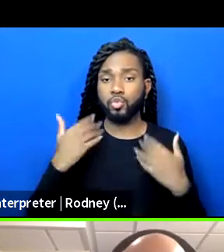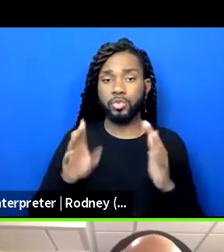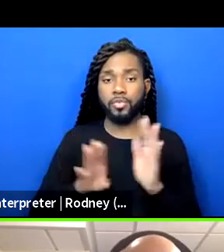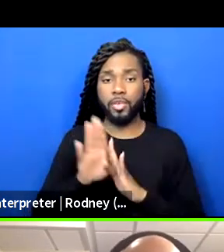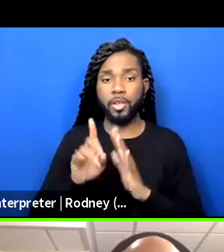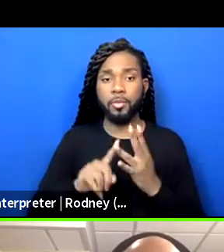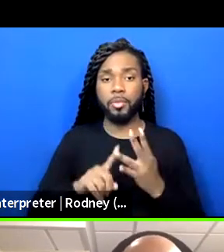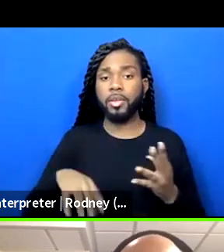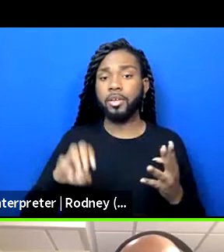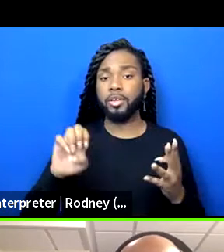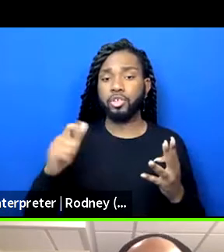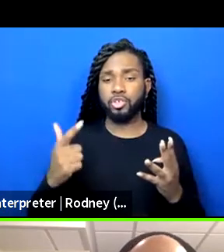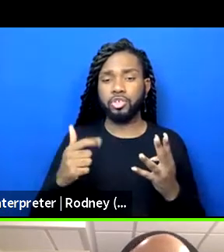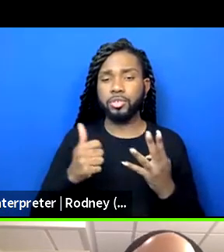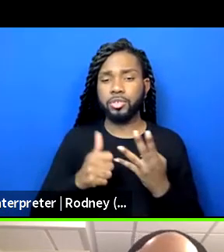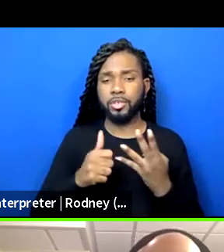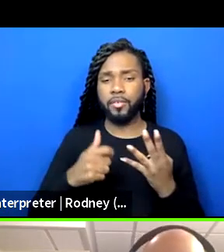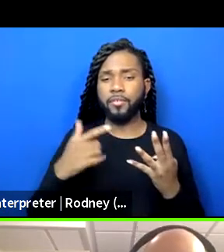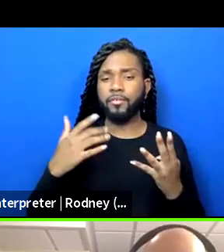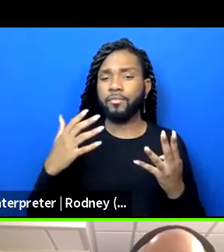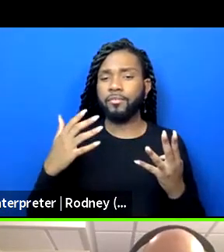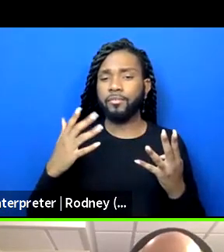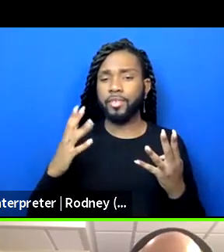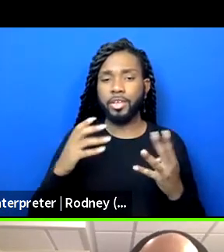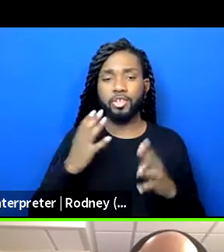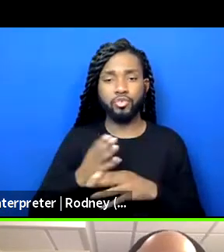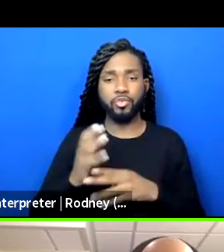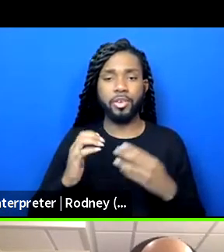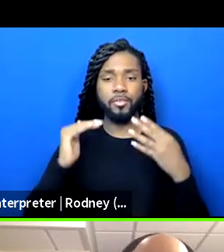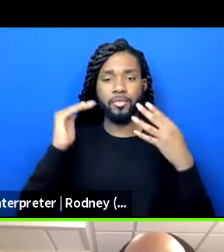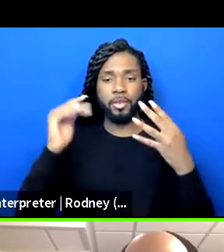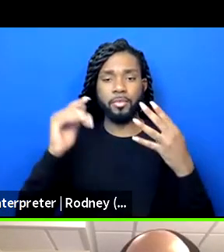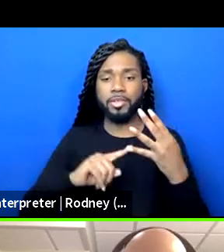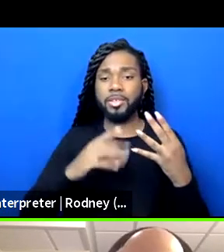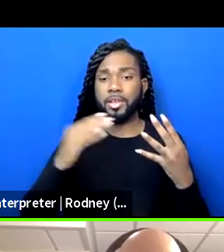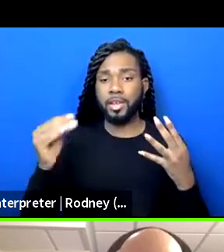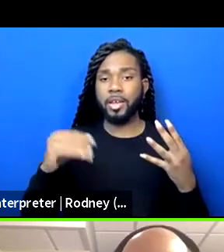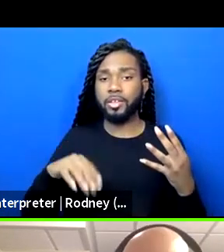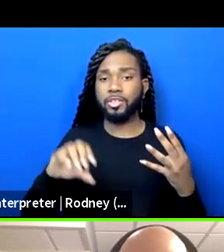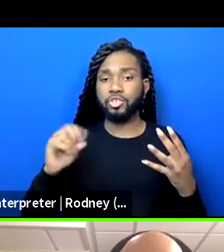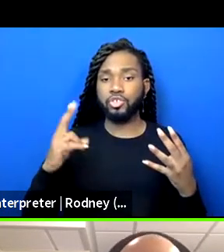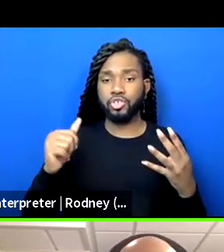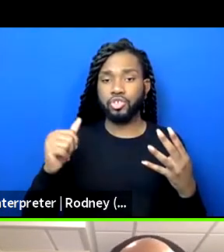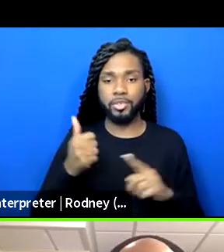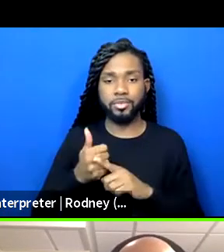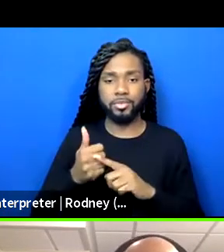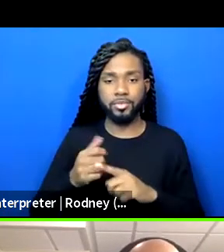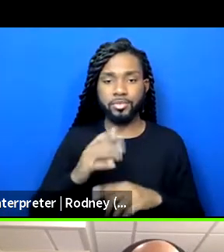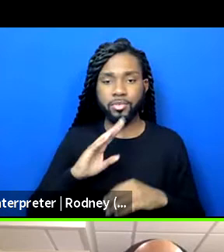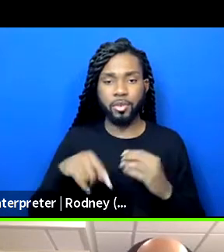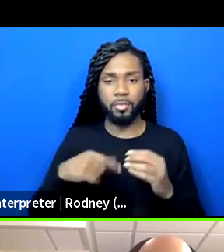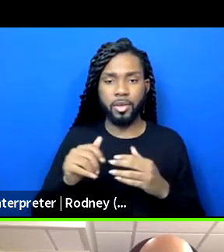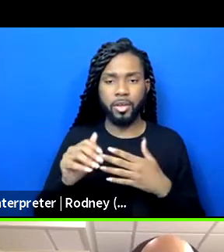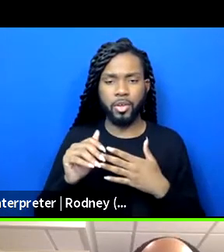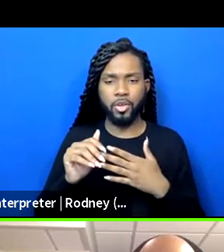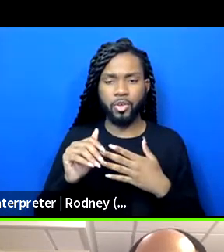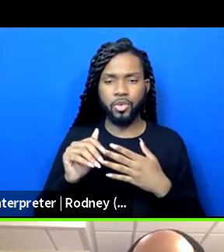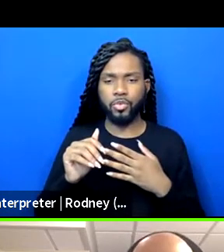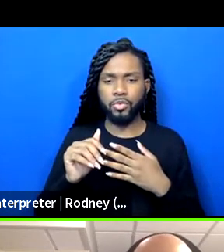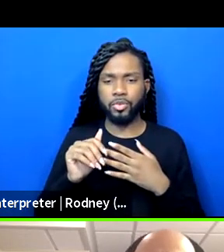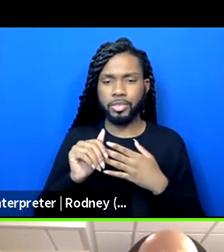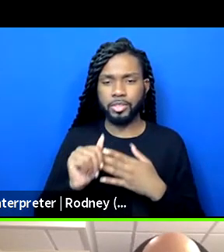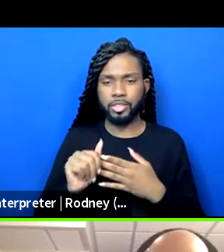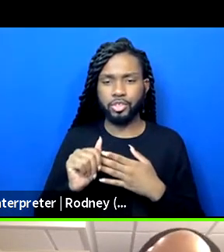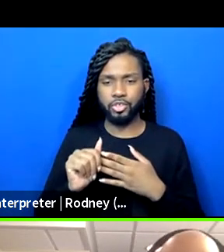Shay is leadership. You may be like, I want to talk about youth development. No, these are all interconnected. You cannot address the